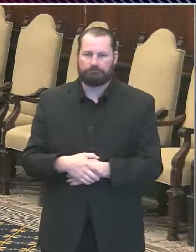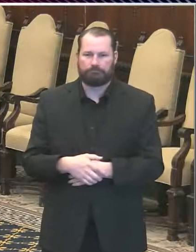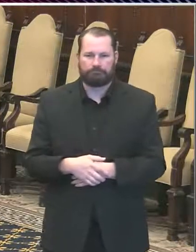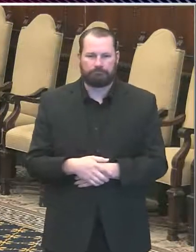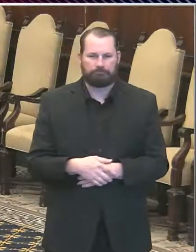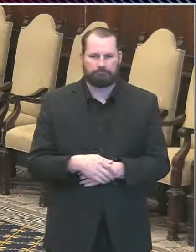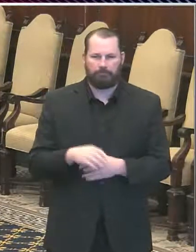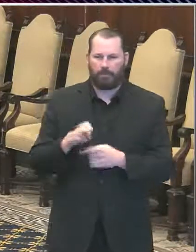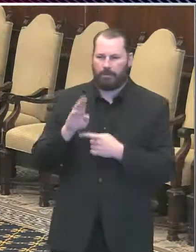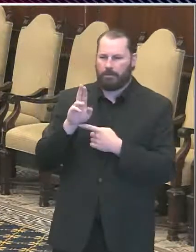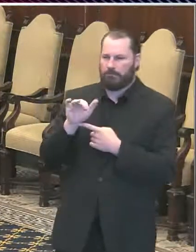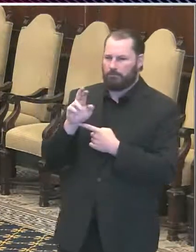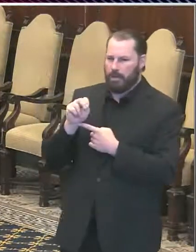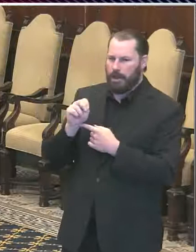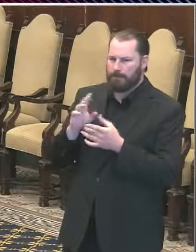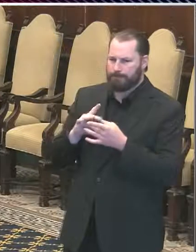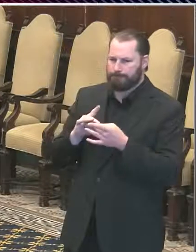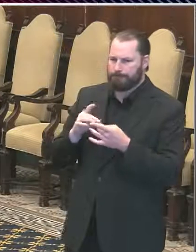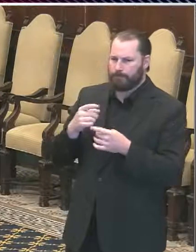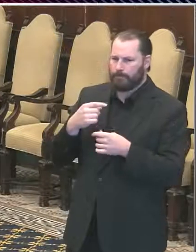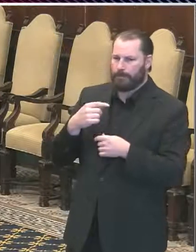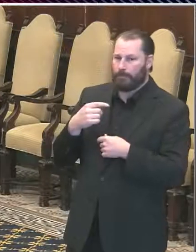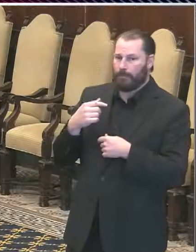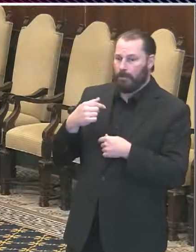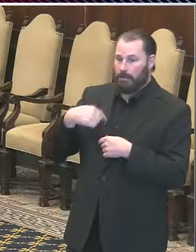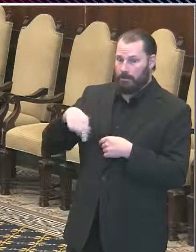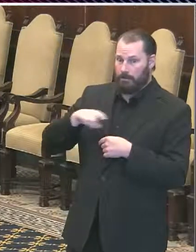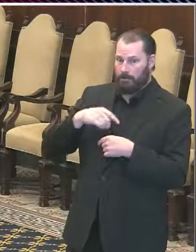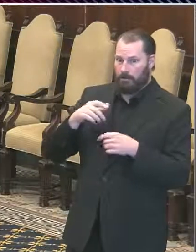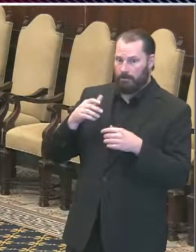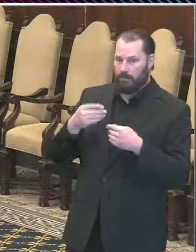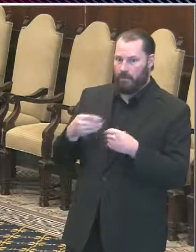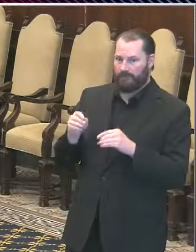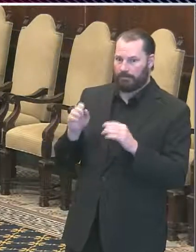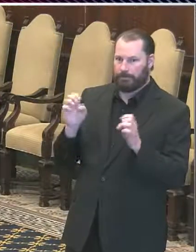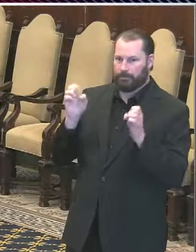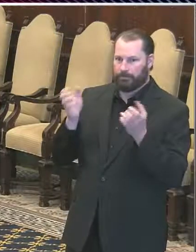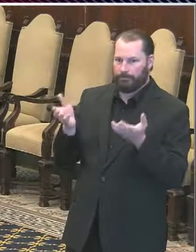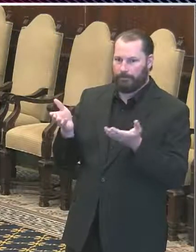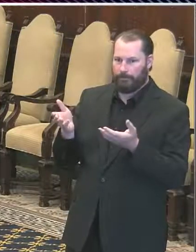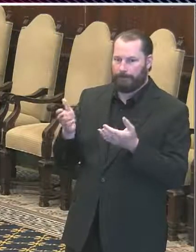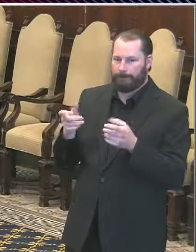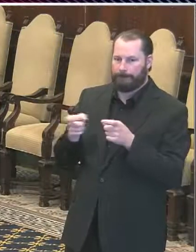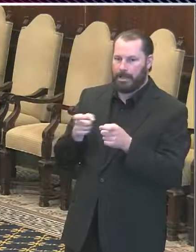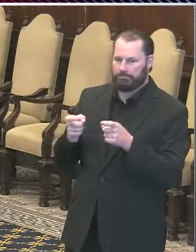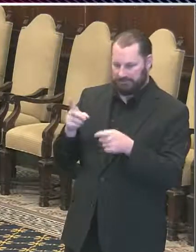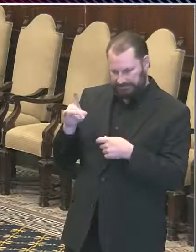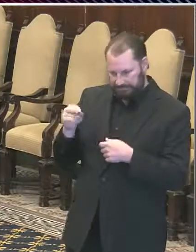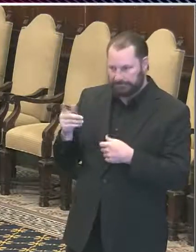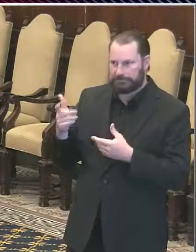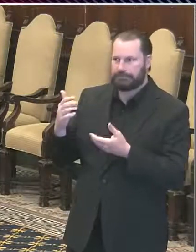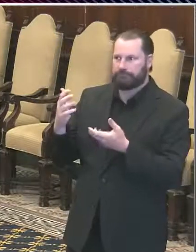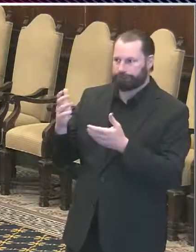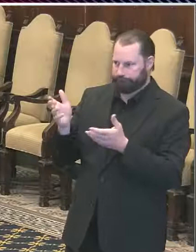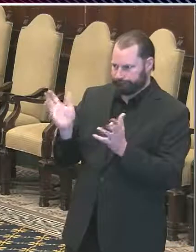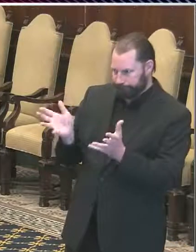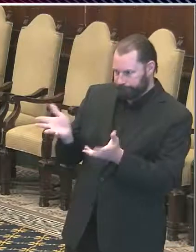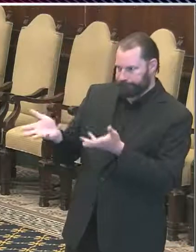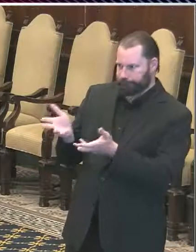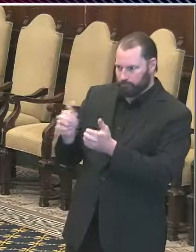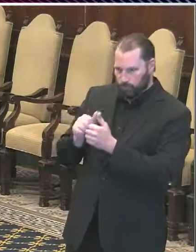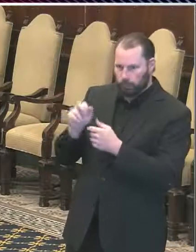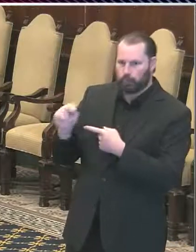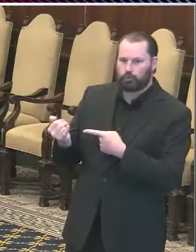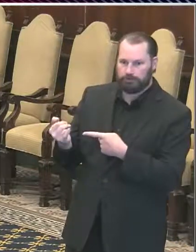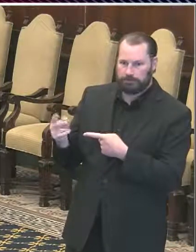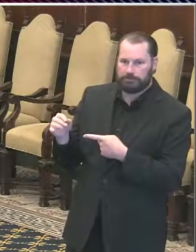Management has been in contact with New Jersey's Office of Emergency Management so there has been coordination and conversation. There just hasn't been at a political